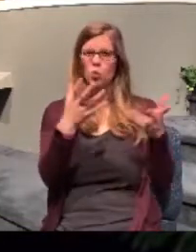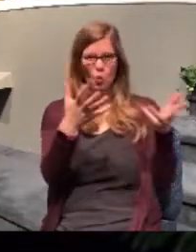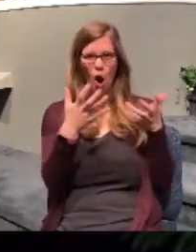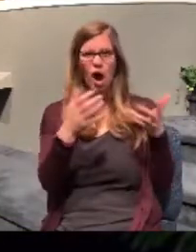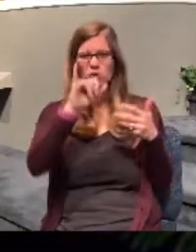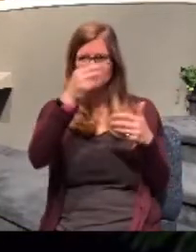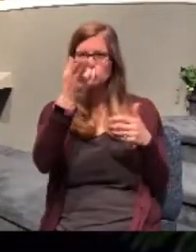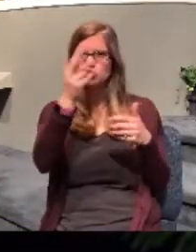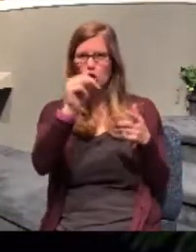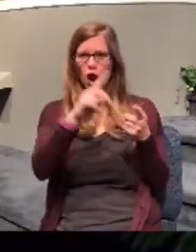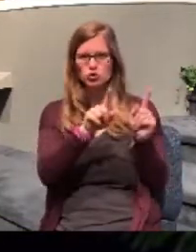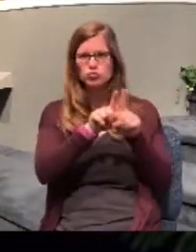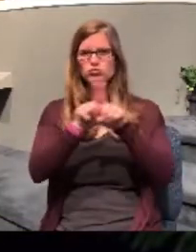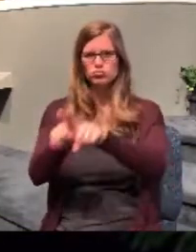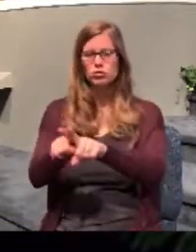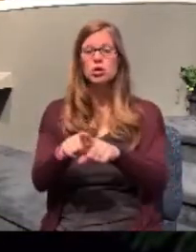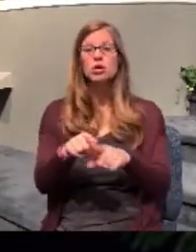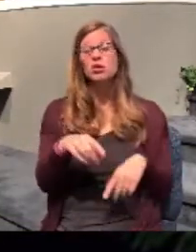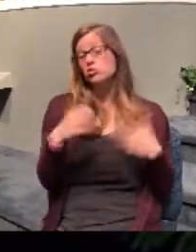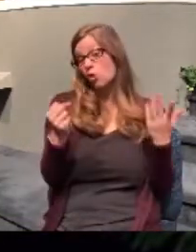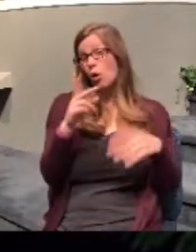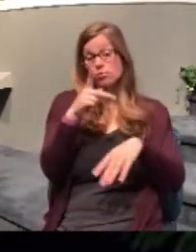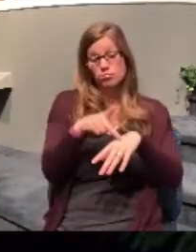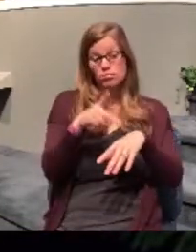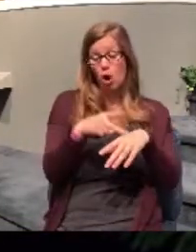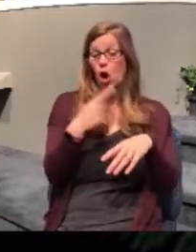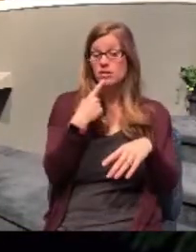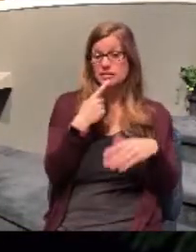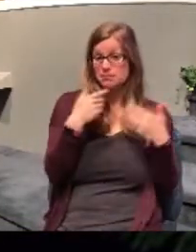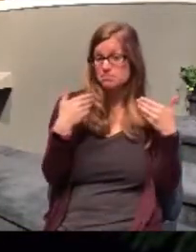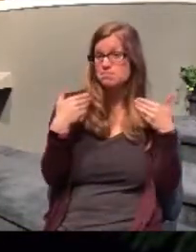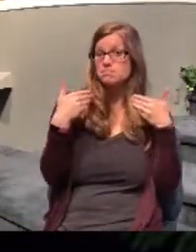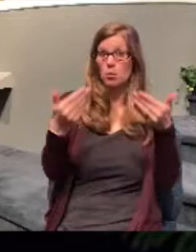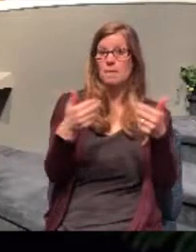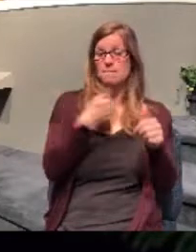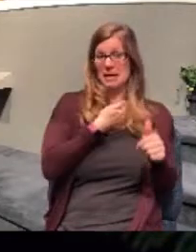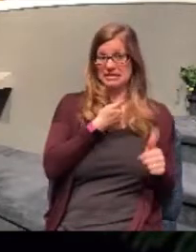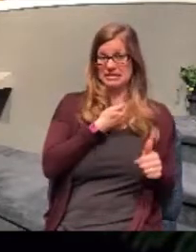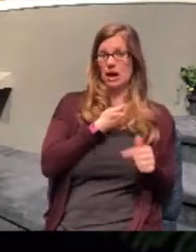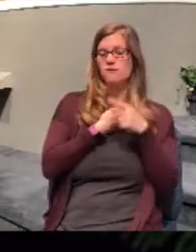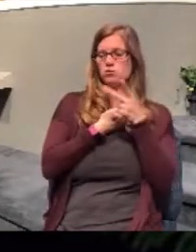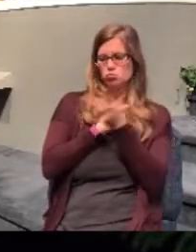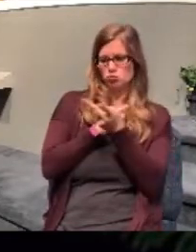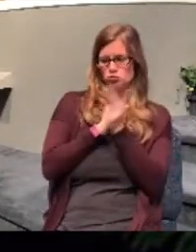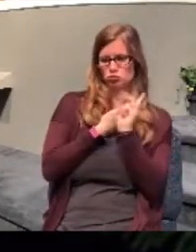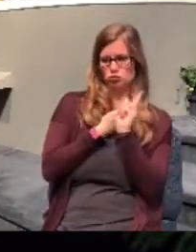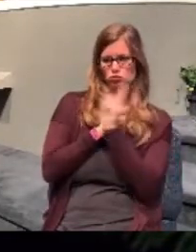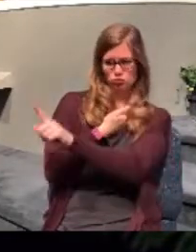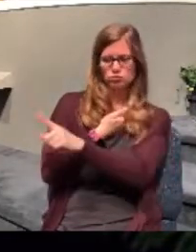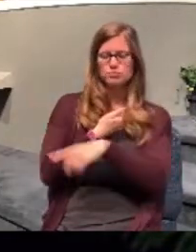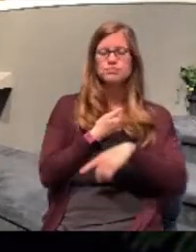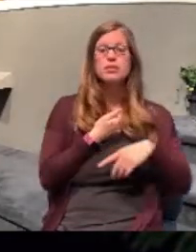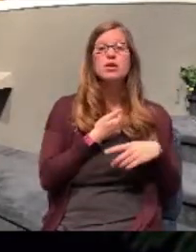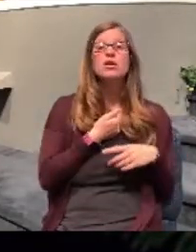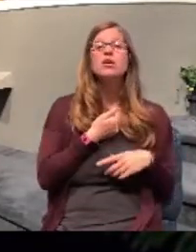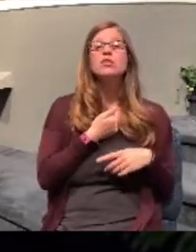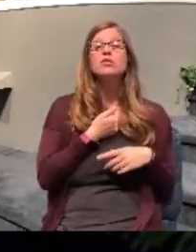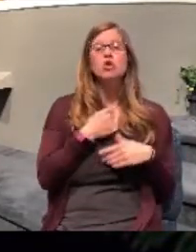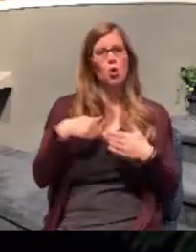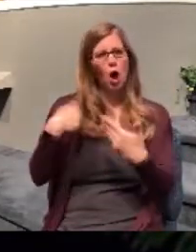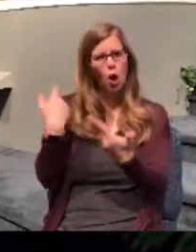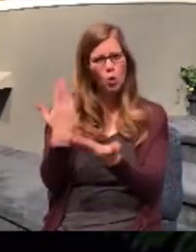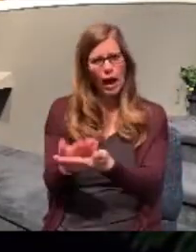taking Silas, Paul set out on his second missionary journey. When the two of them got to